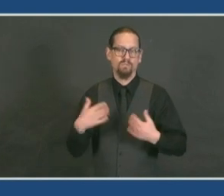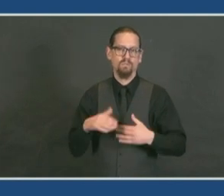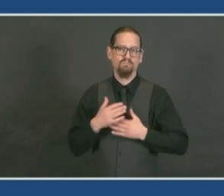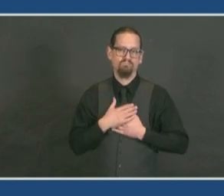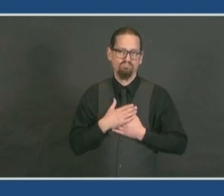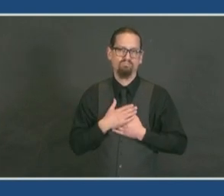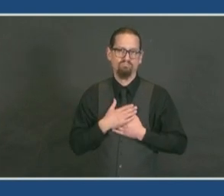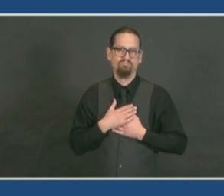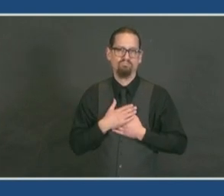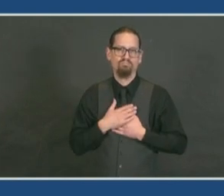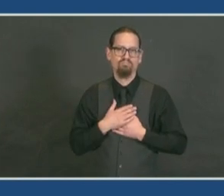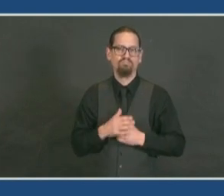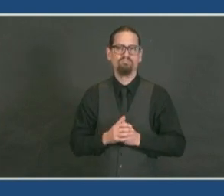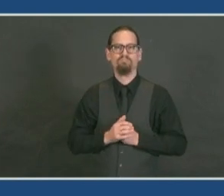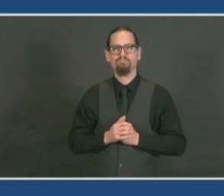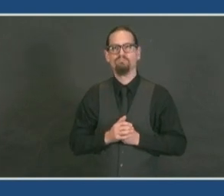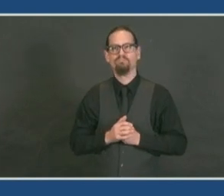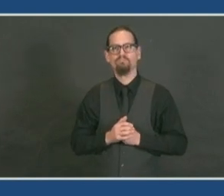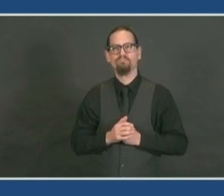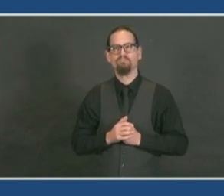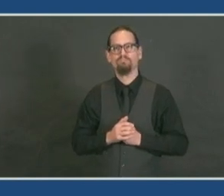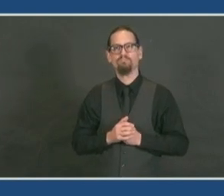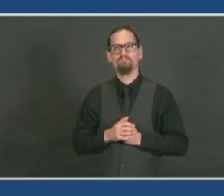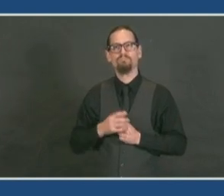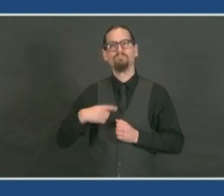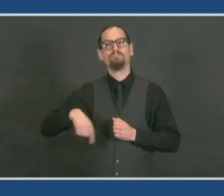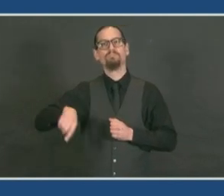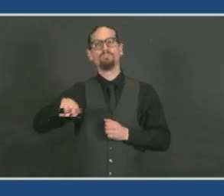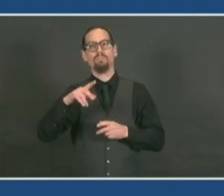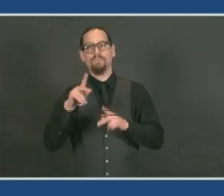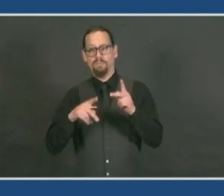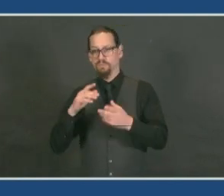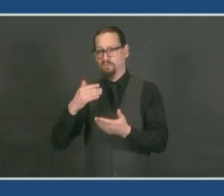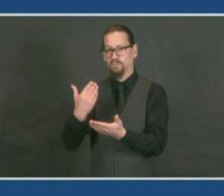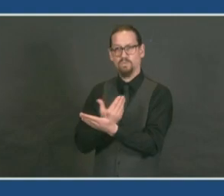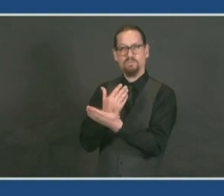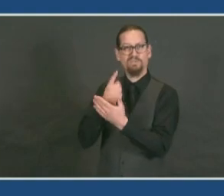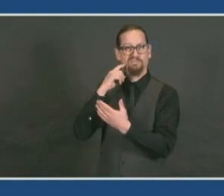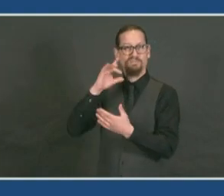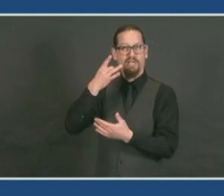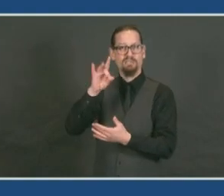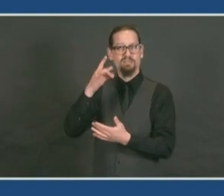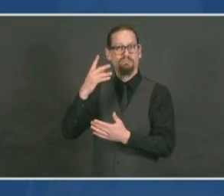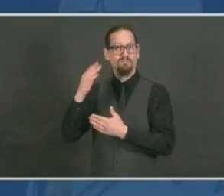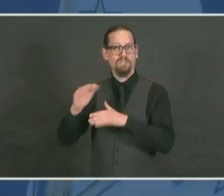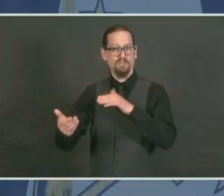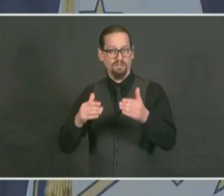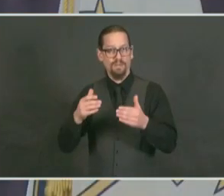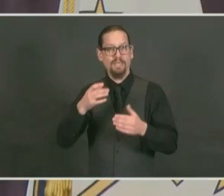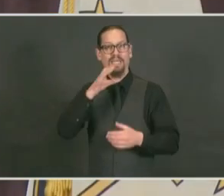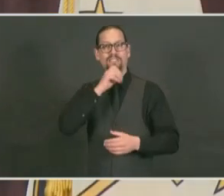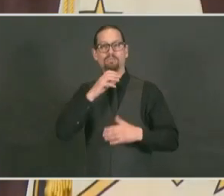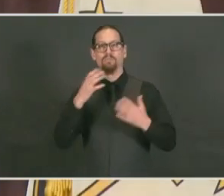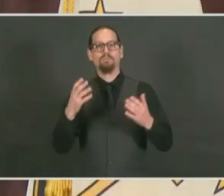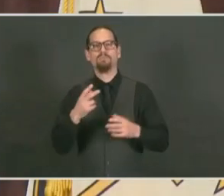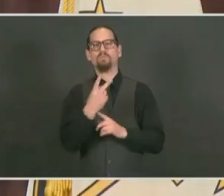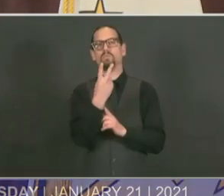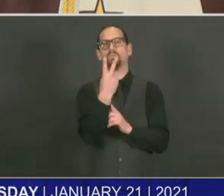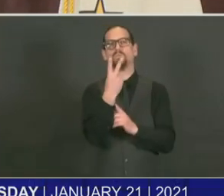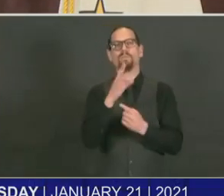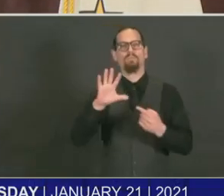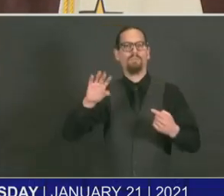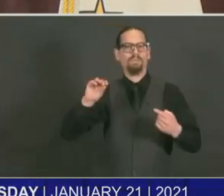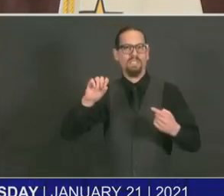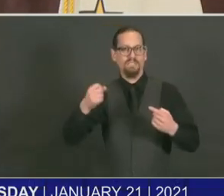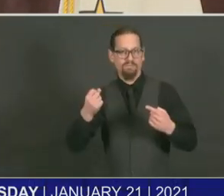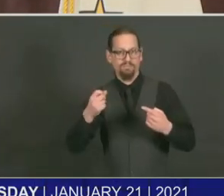Of these new COVID-19 fatalities, two of the individuals were in their 50s, two were in their